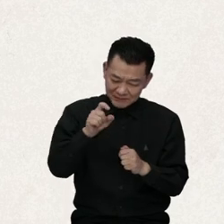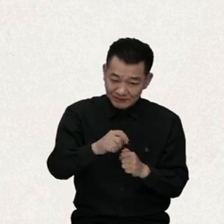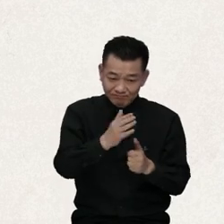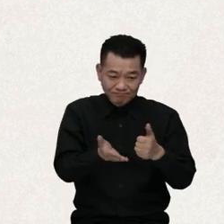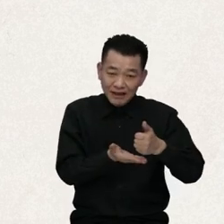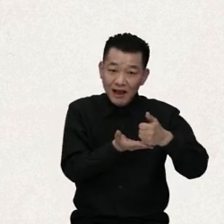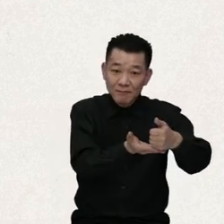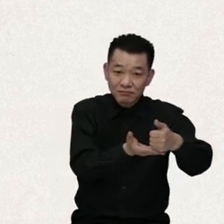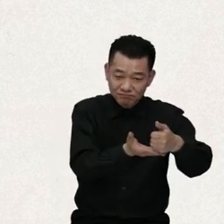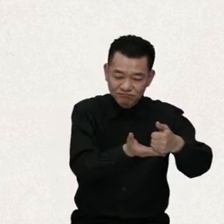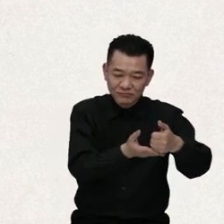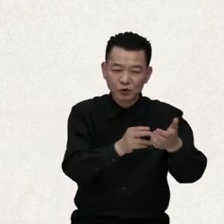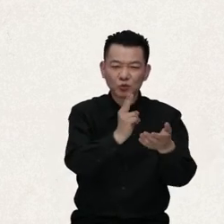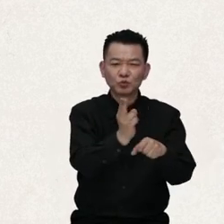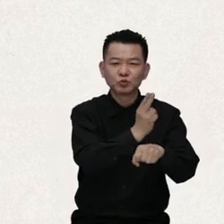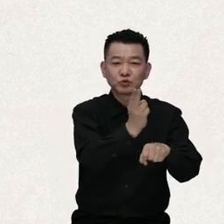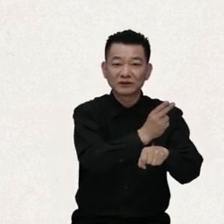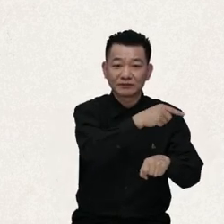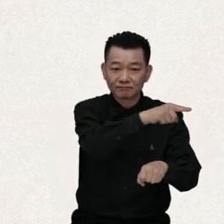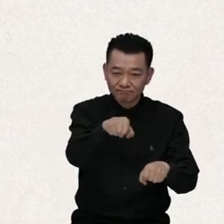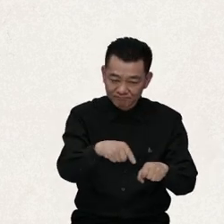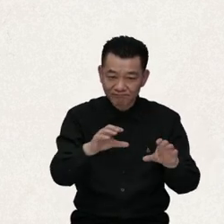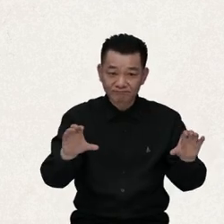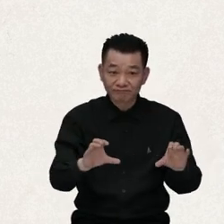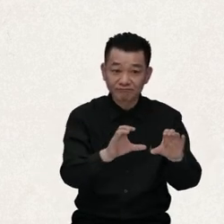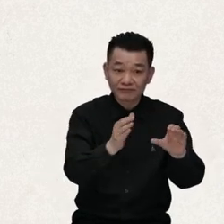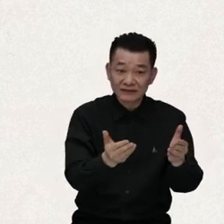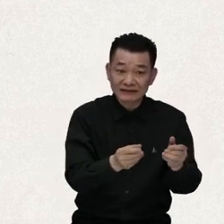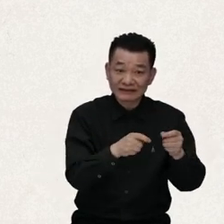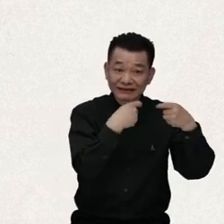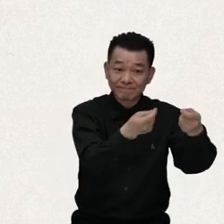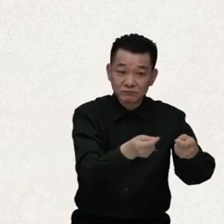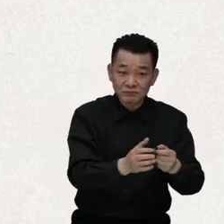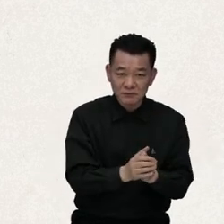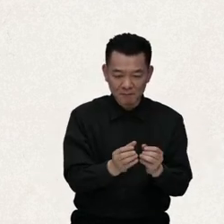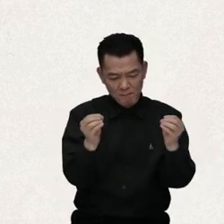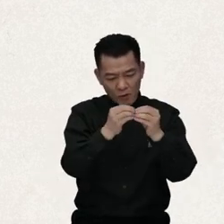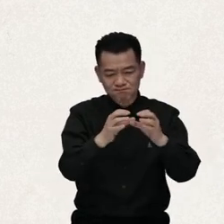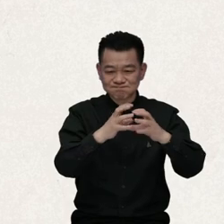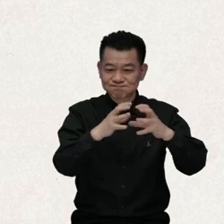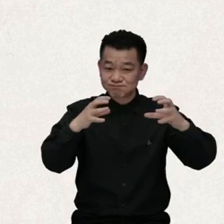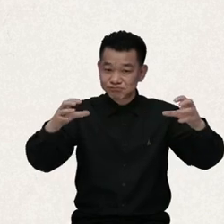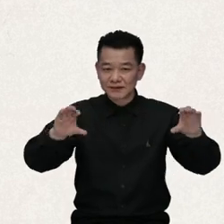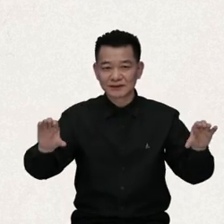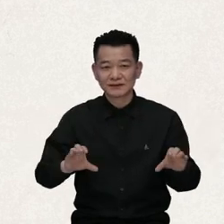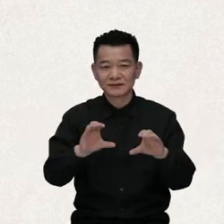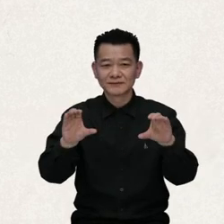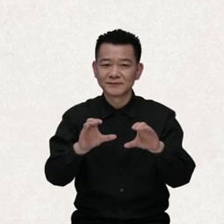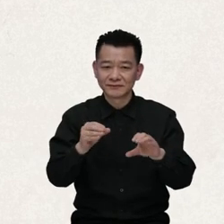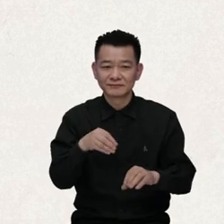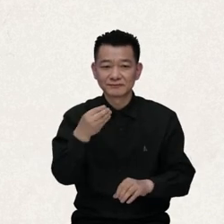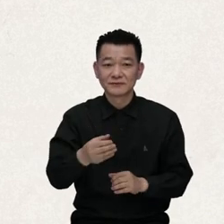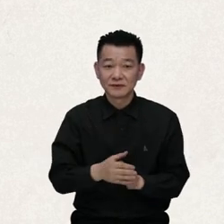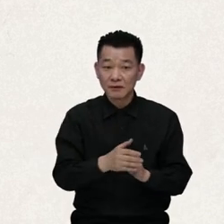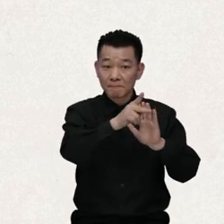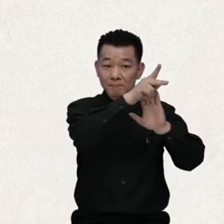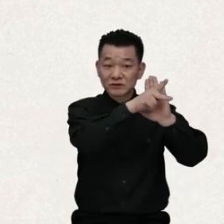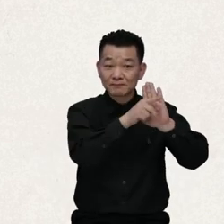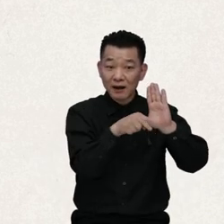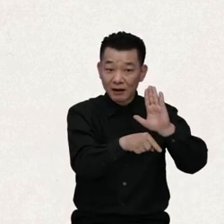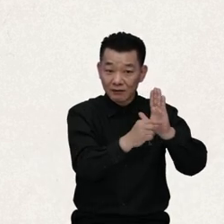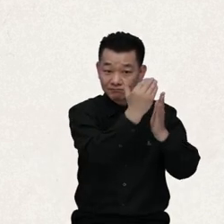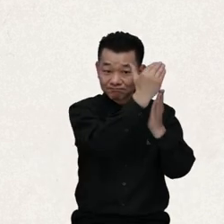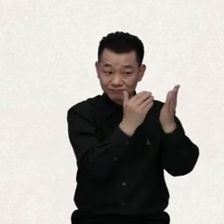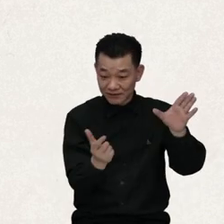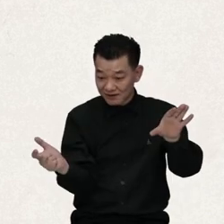parties must prepare resources and make the best use of it to gradually carry out the Convention. In principle,